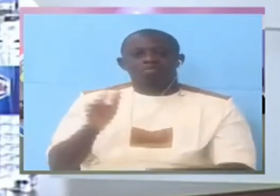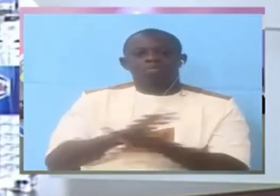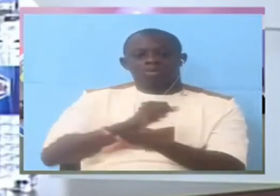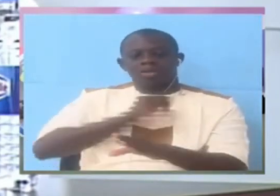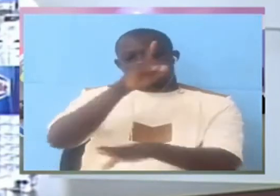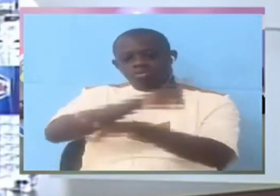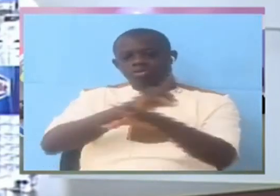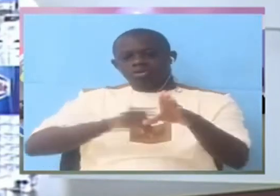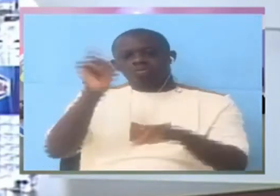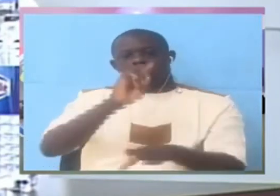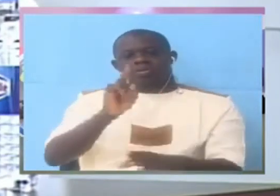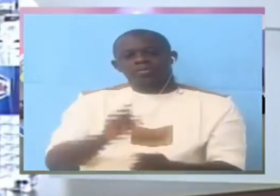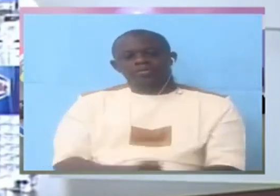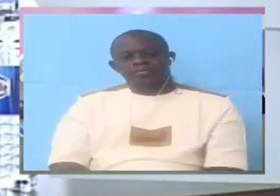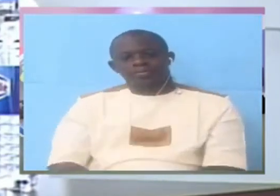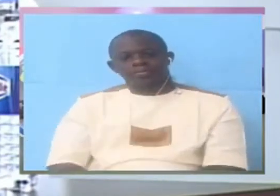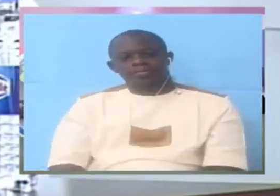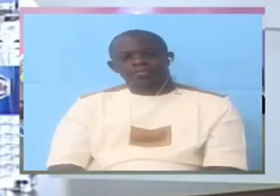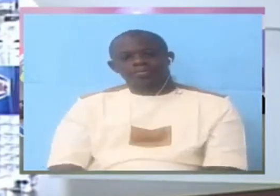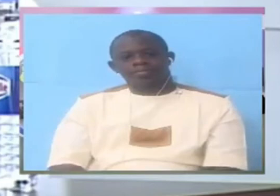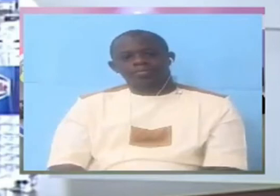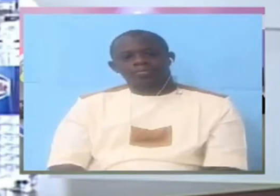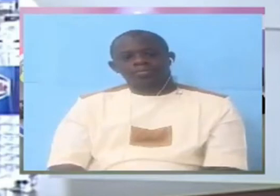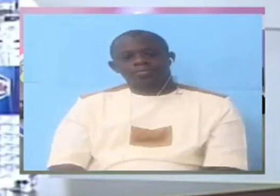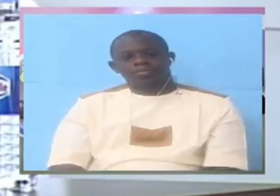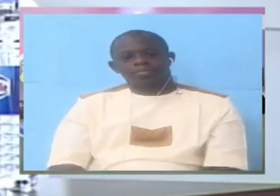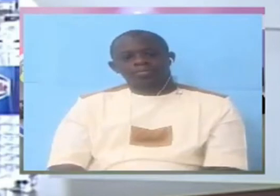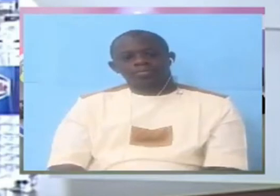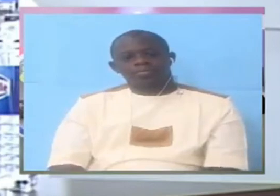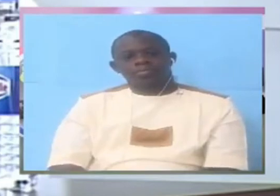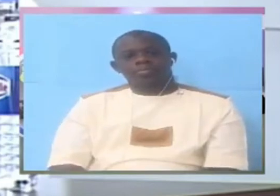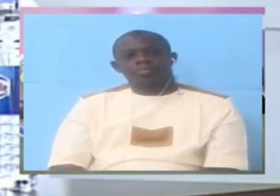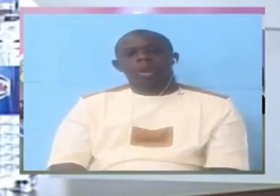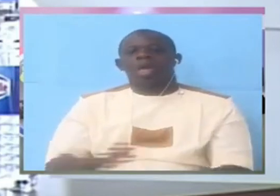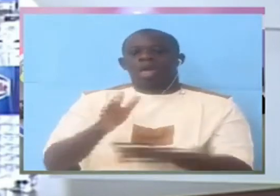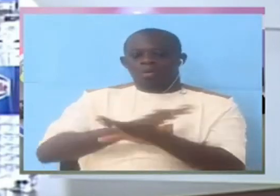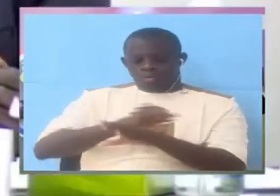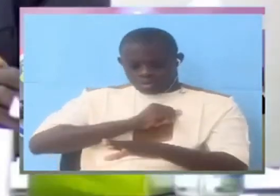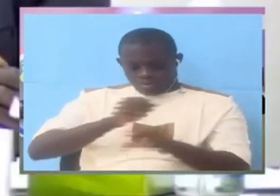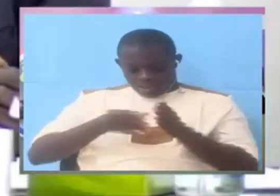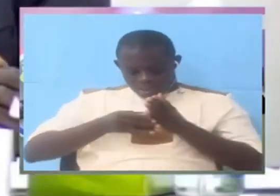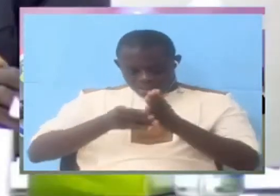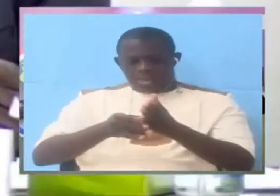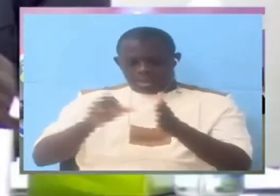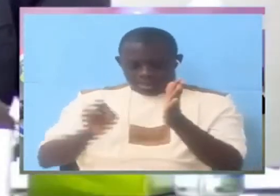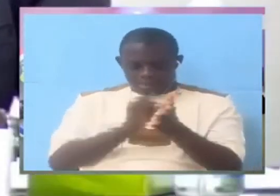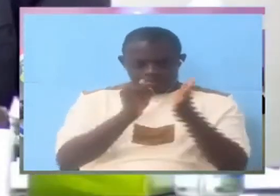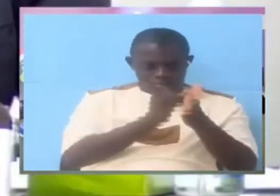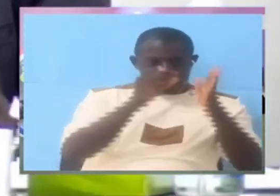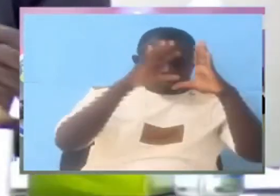what was the head of investigation I tell them kiskisir bunda nyatron coding